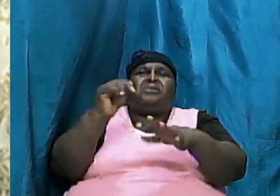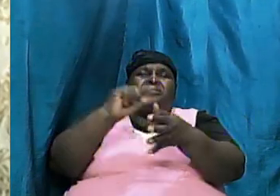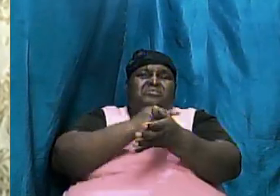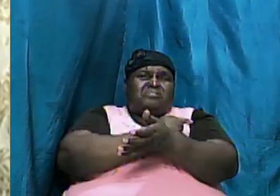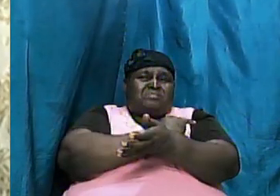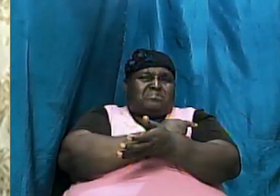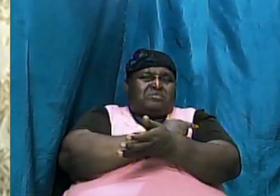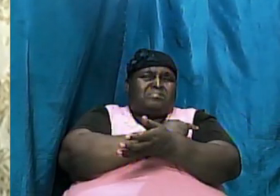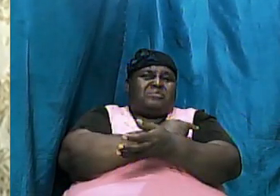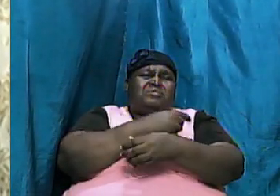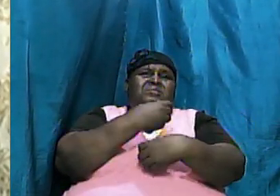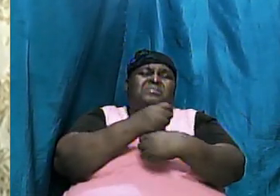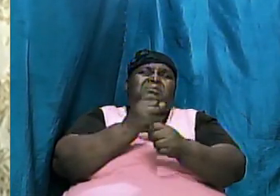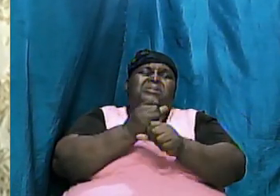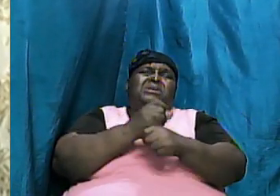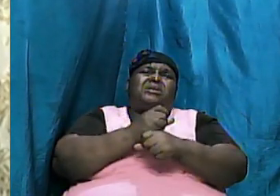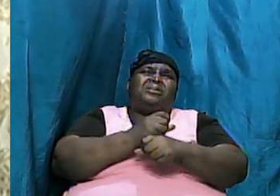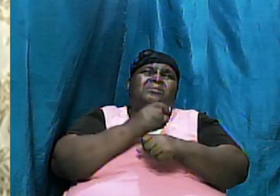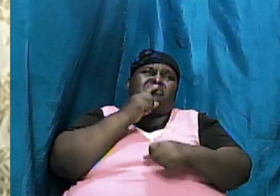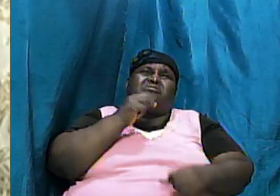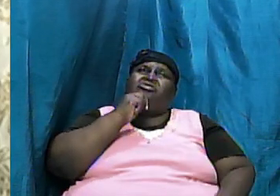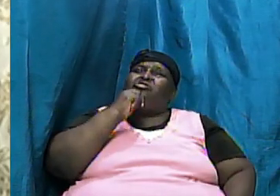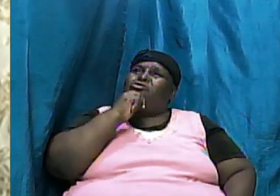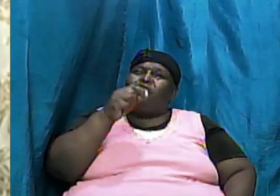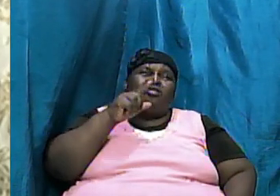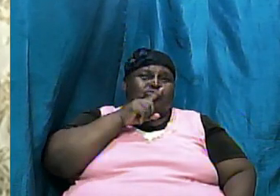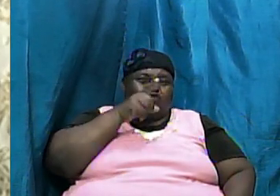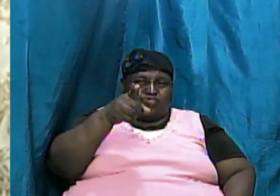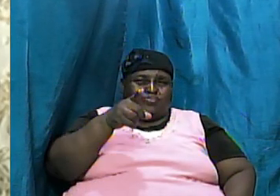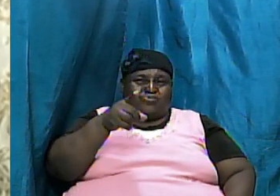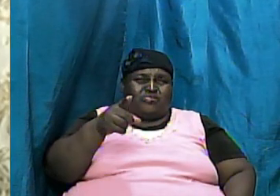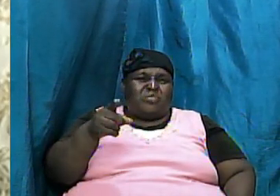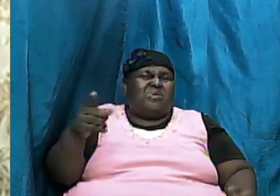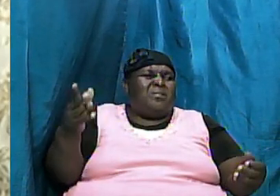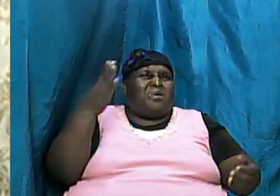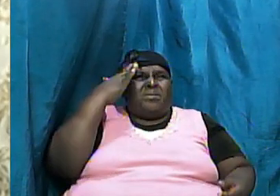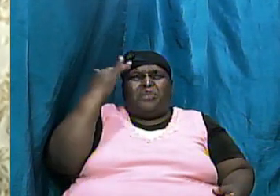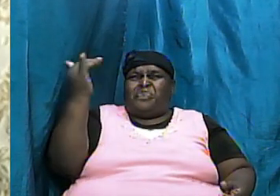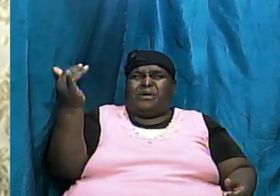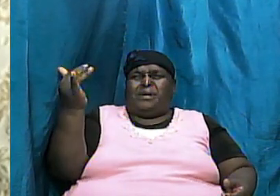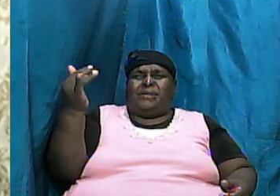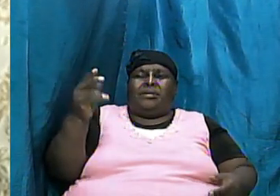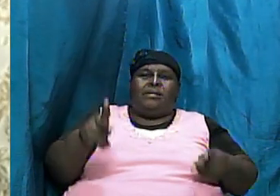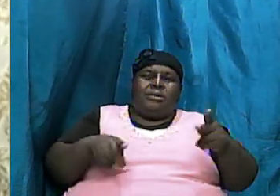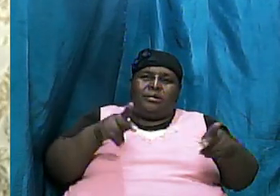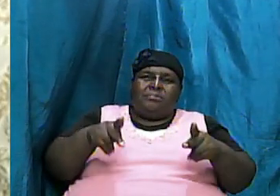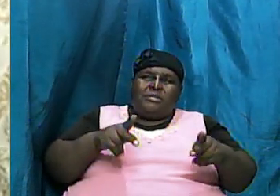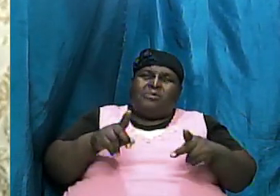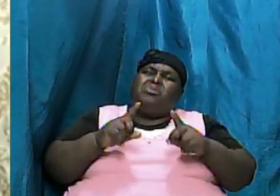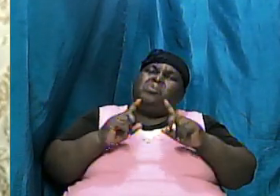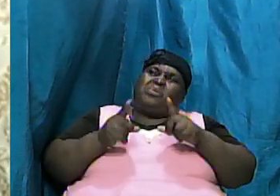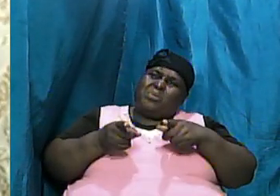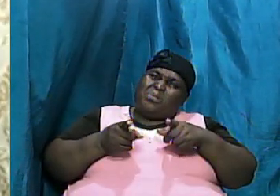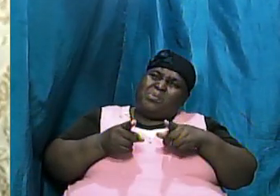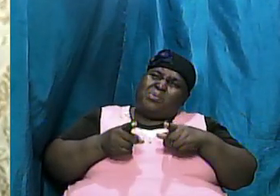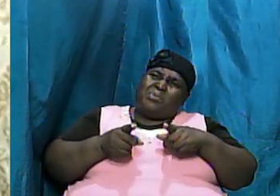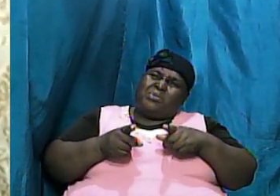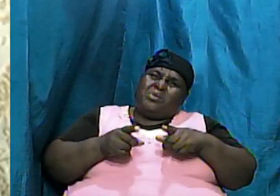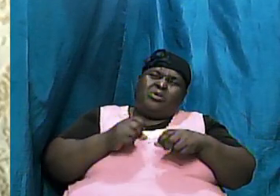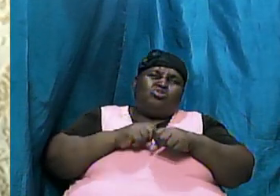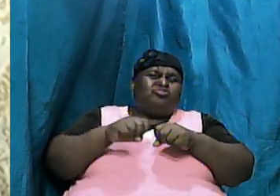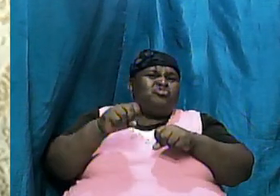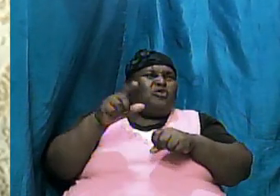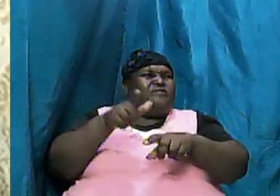why why would folks go to that length to do that to Genesis more than